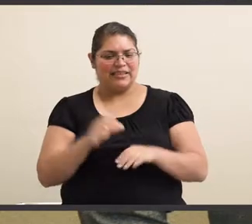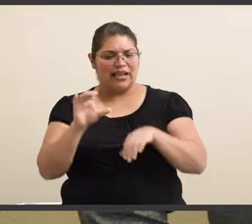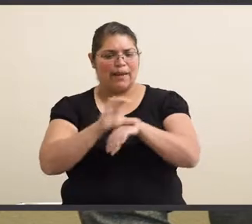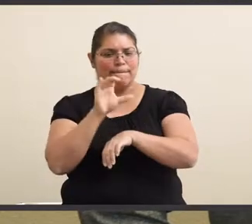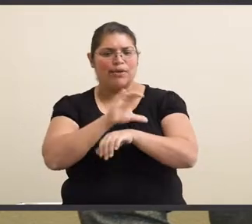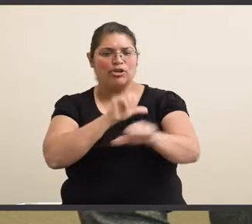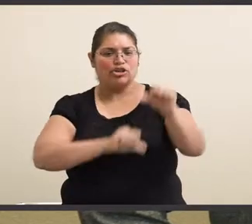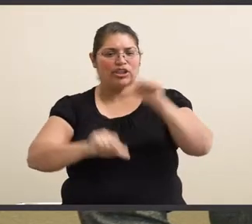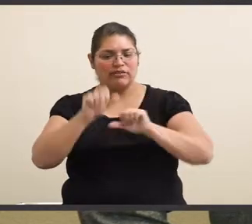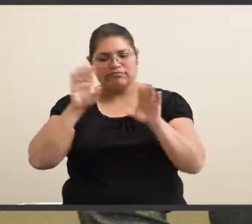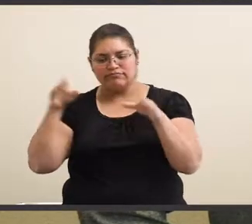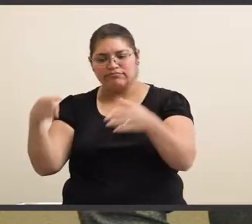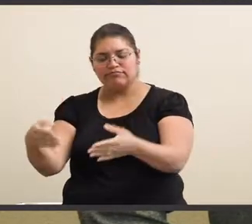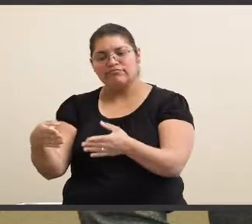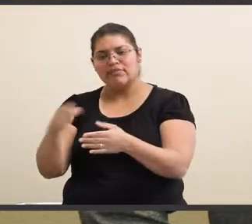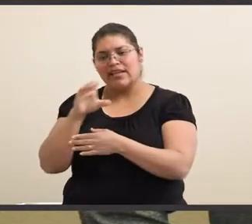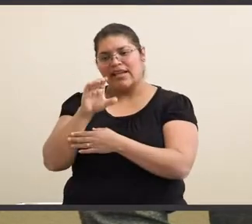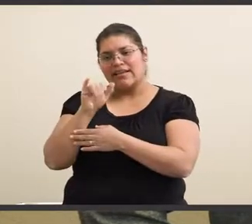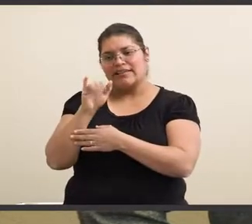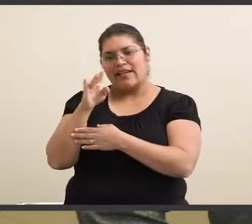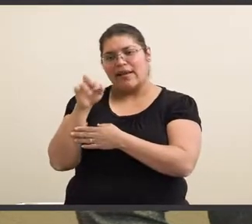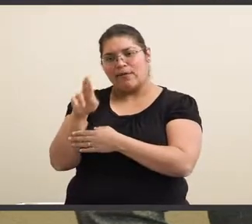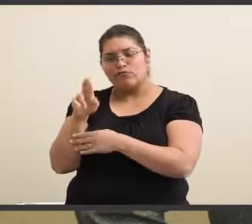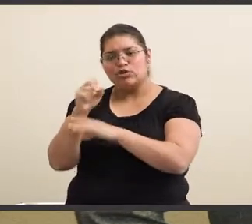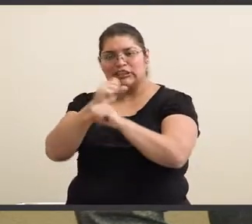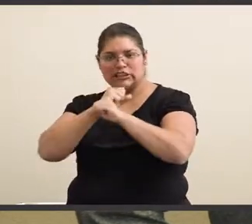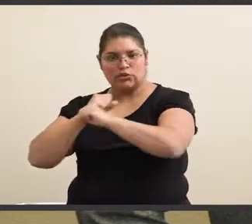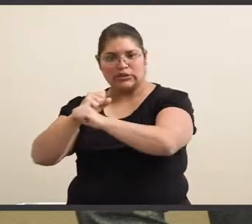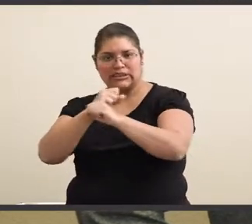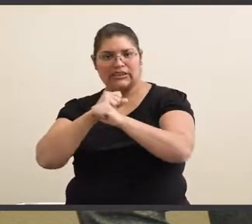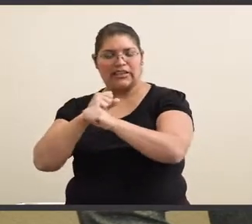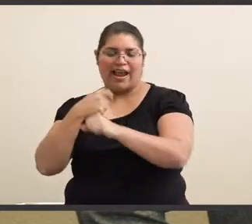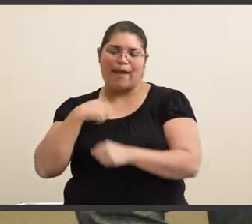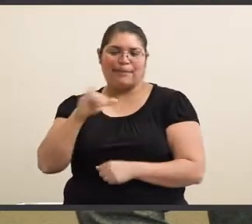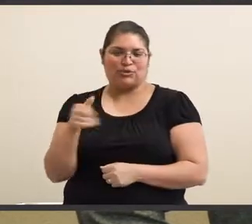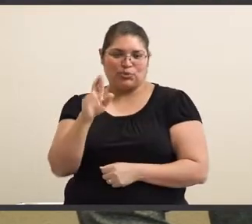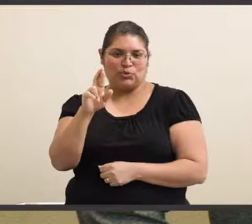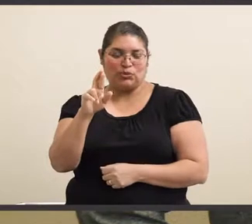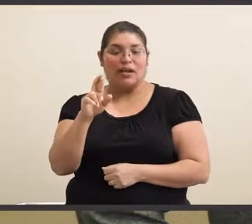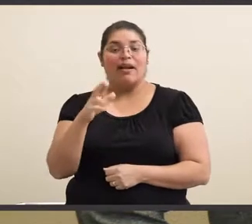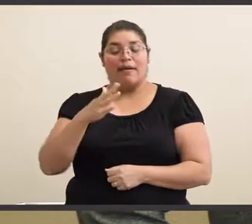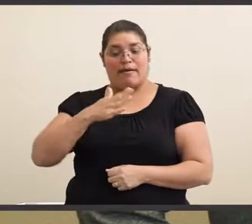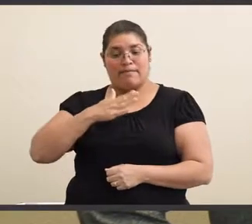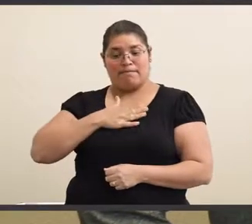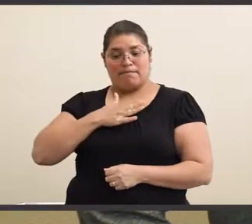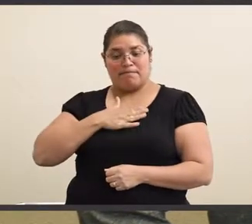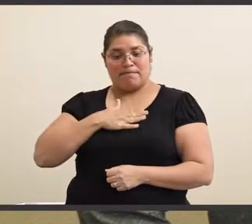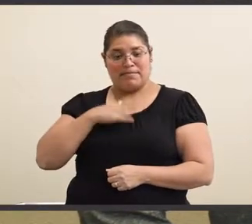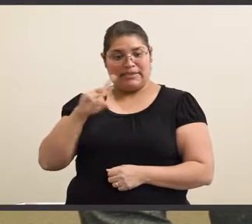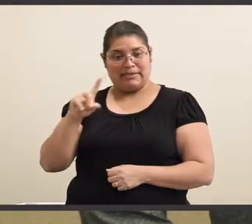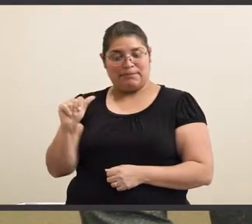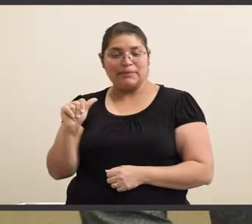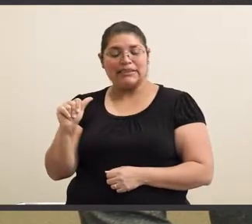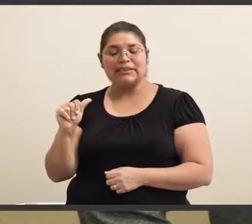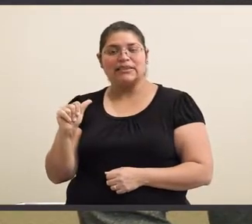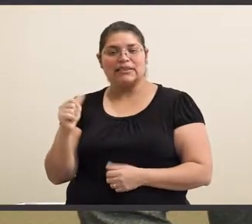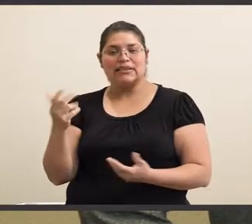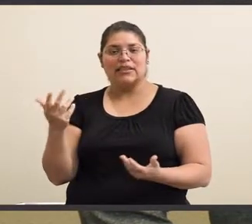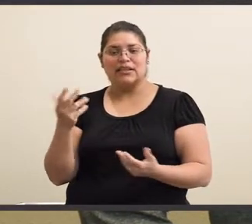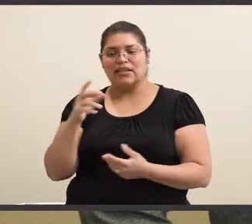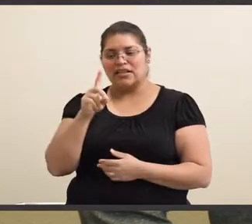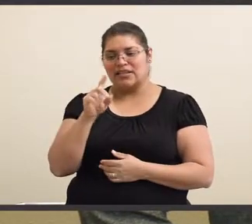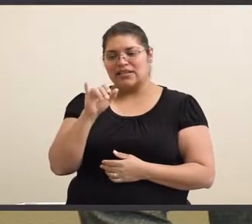science in the concentration of cyber security and I'm a junior. And my disability is is My is